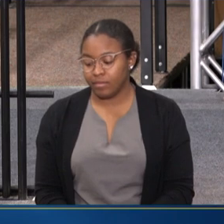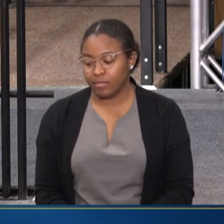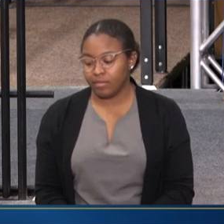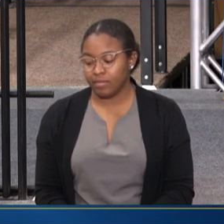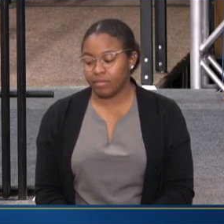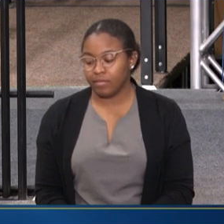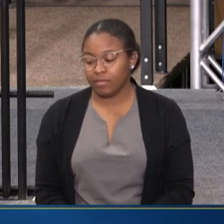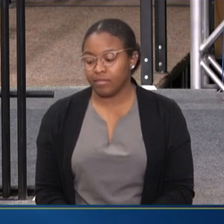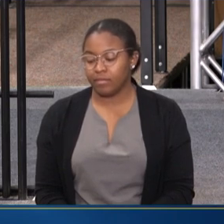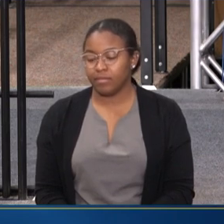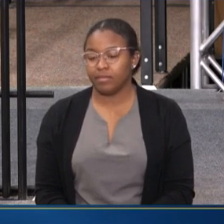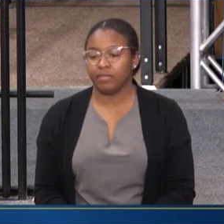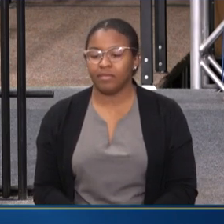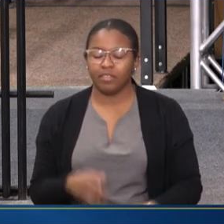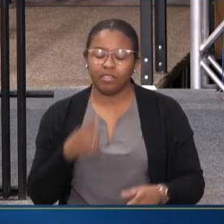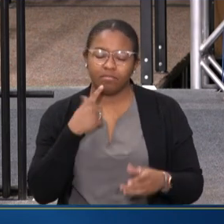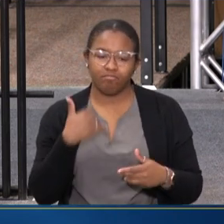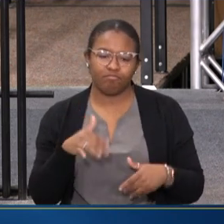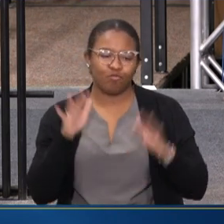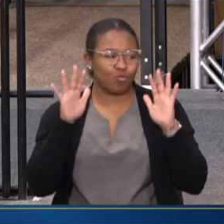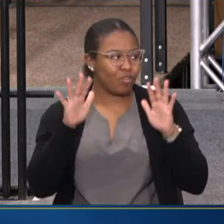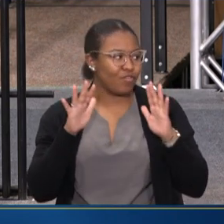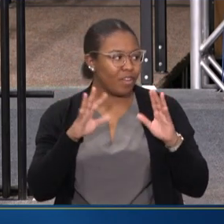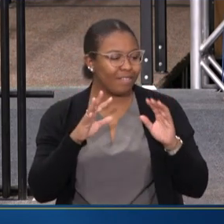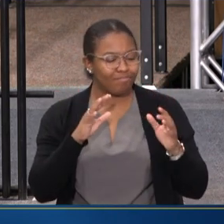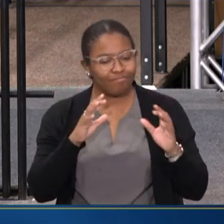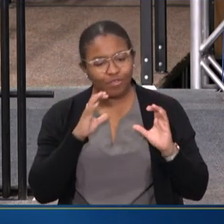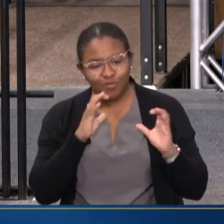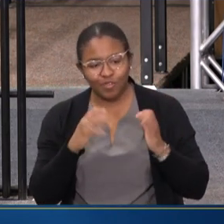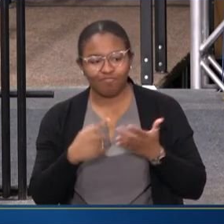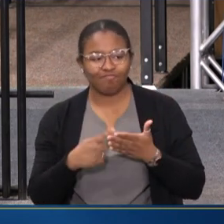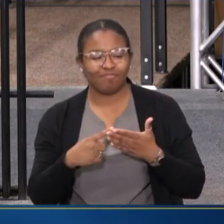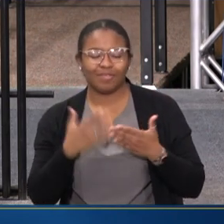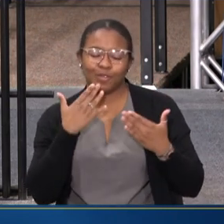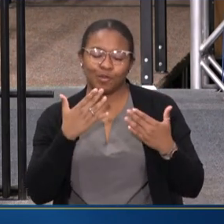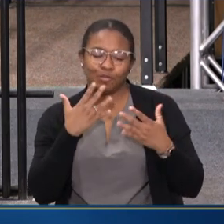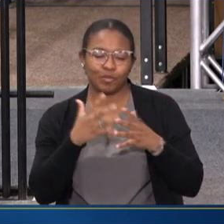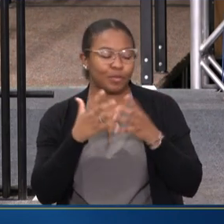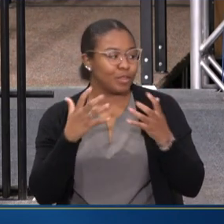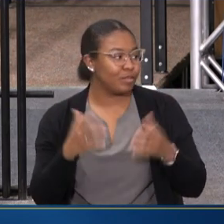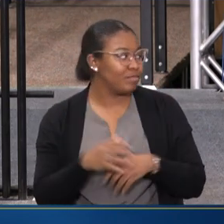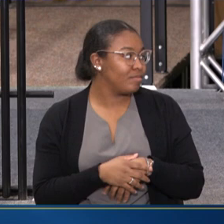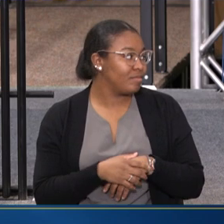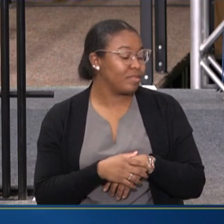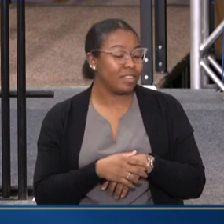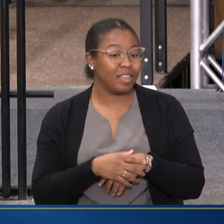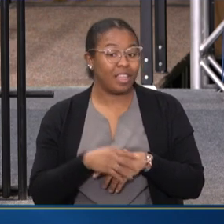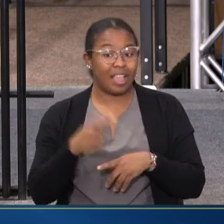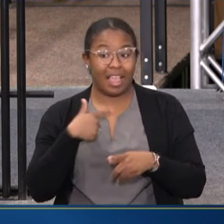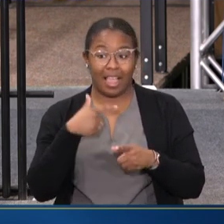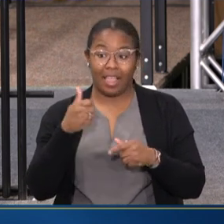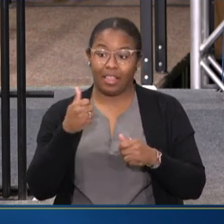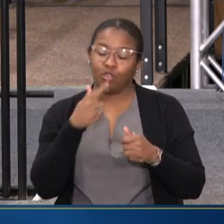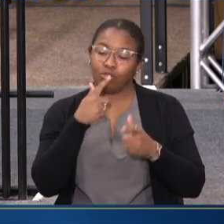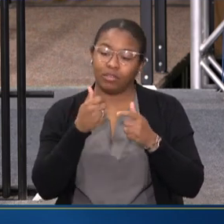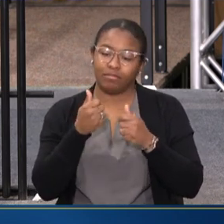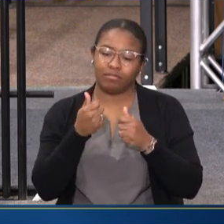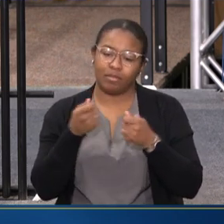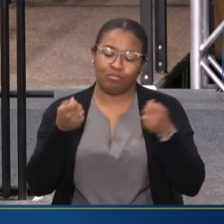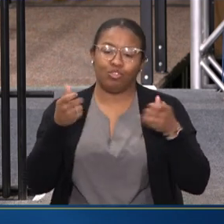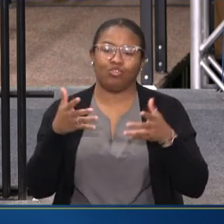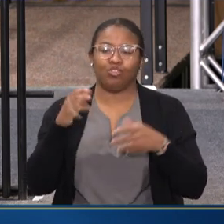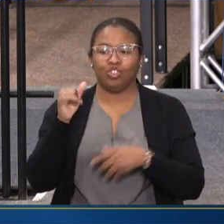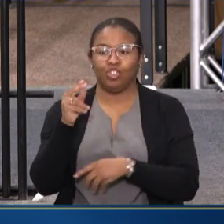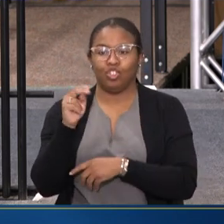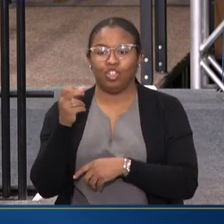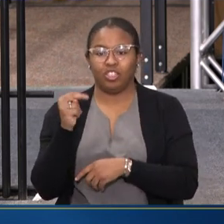WHAT A WONDERFUL CONVERSATION. THANK YOU BOTH SO MUCH. NOW, AS ADMINISTRATOR JOHNSON MENTIONED, OF COURSE WORKFORCE IS